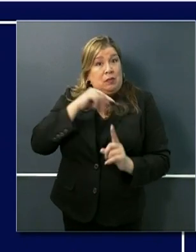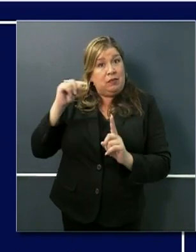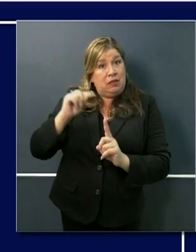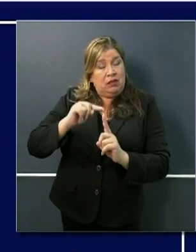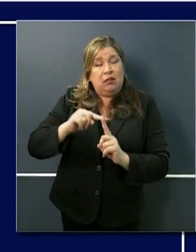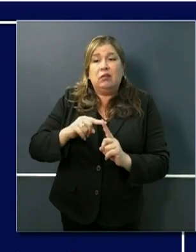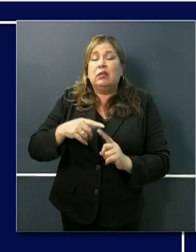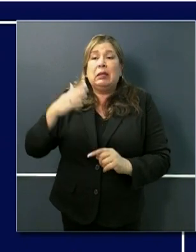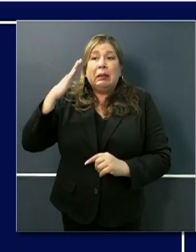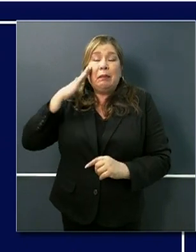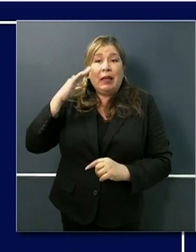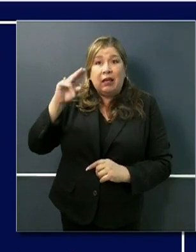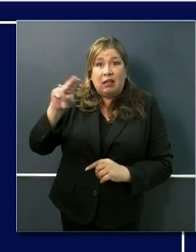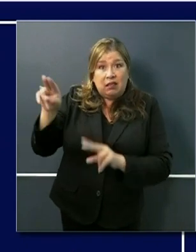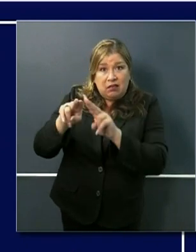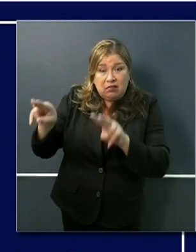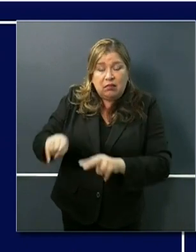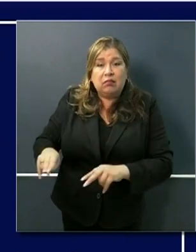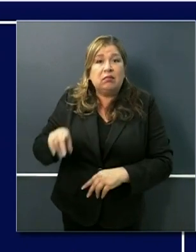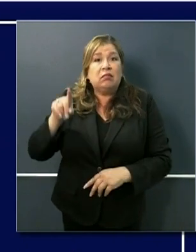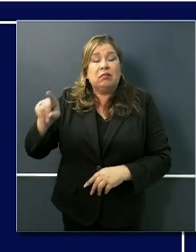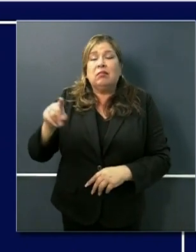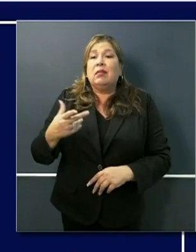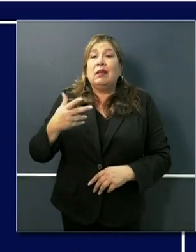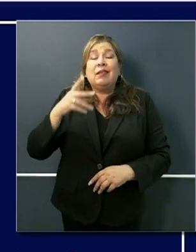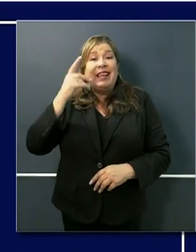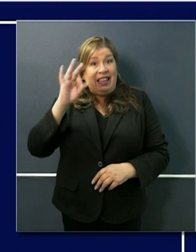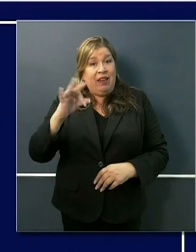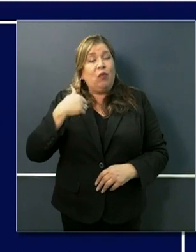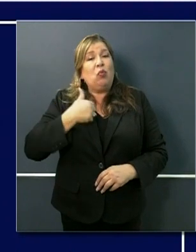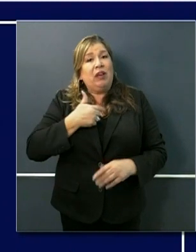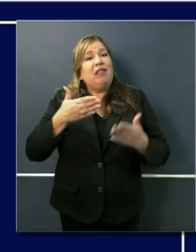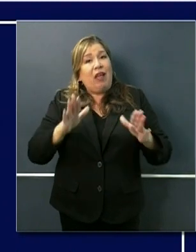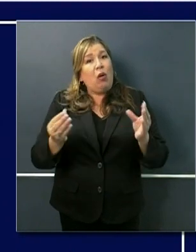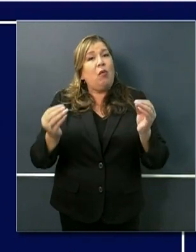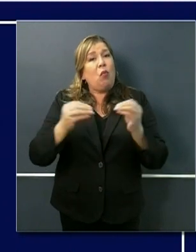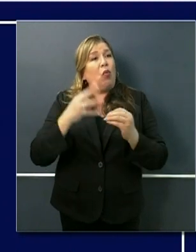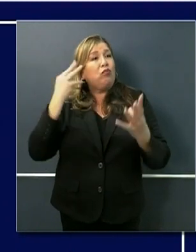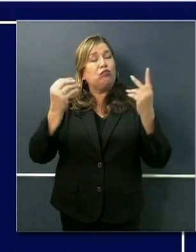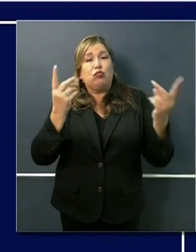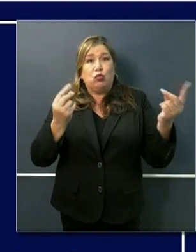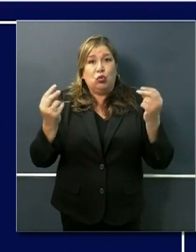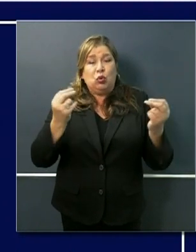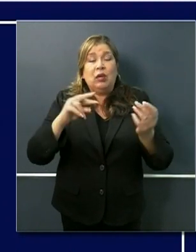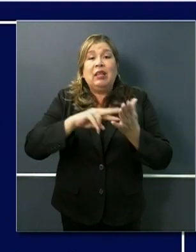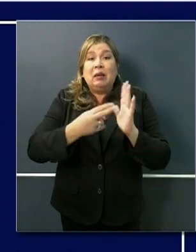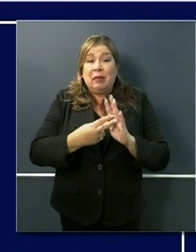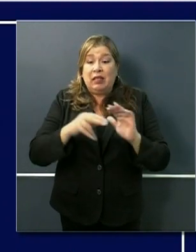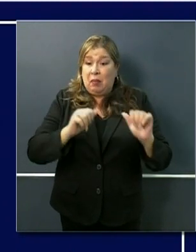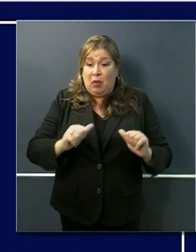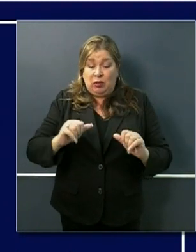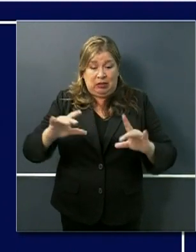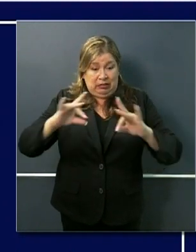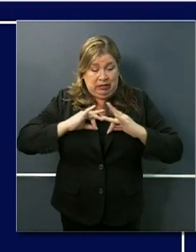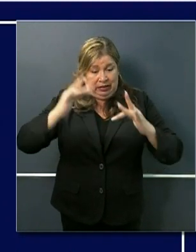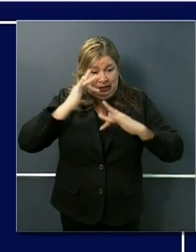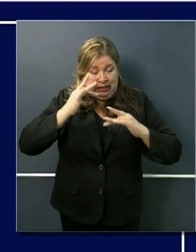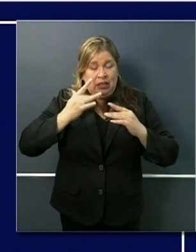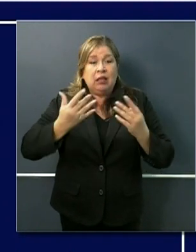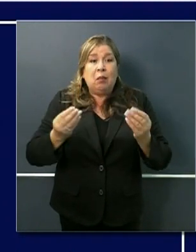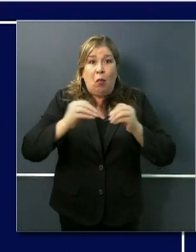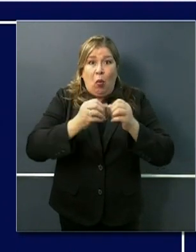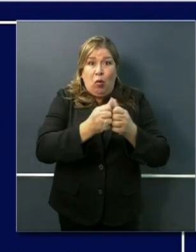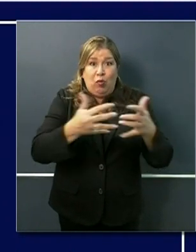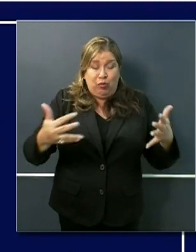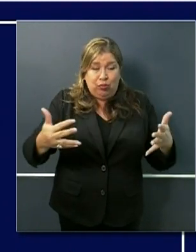covid-19 and we need to make sure that our hospitals are prepared for that some of the key questions we'll be asking ourselves include do we have